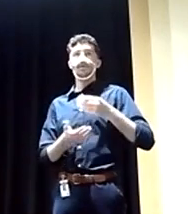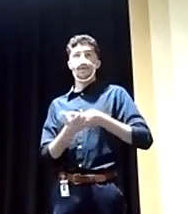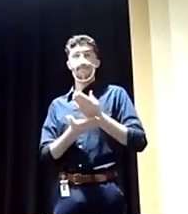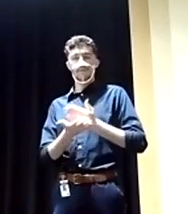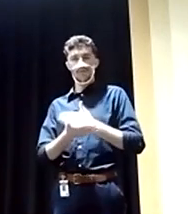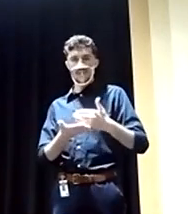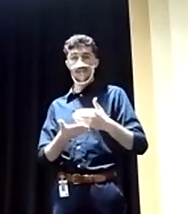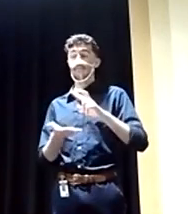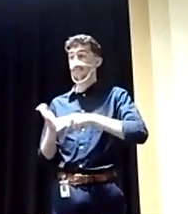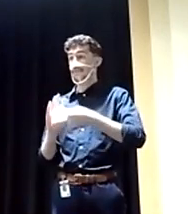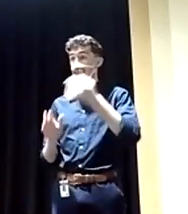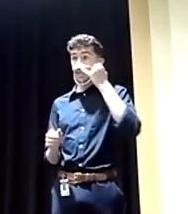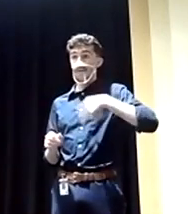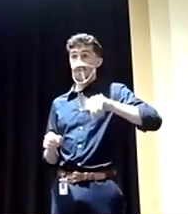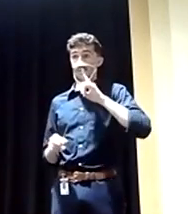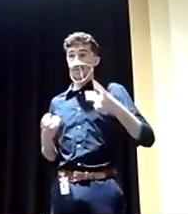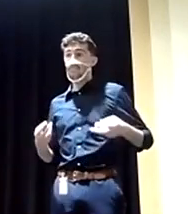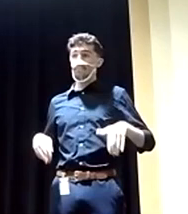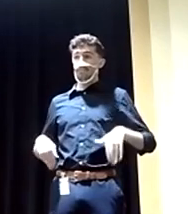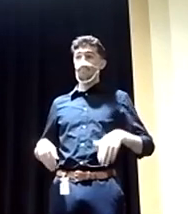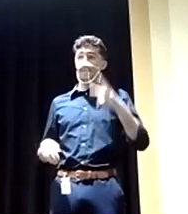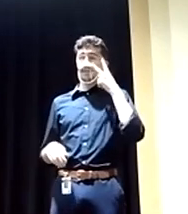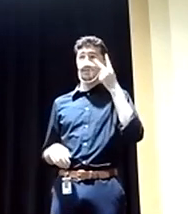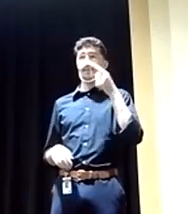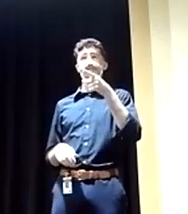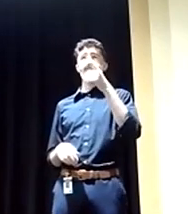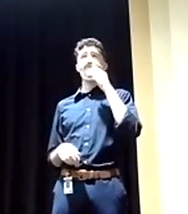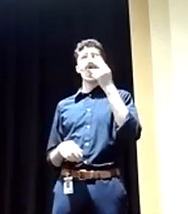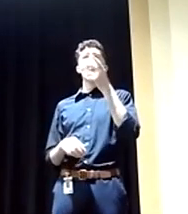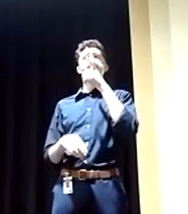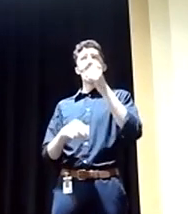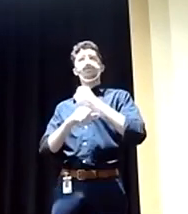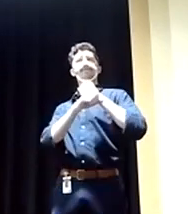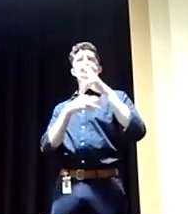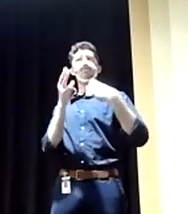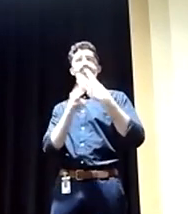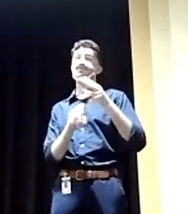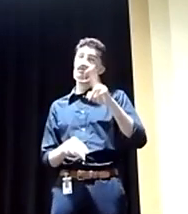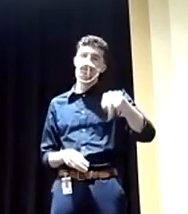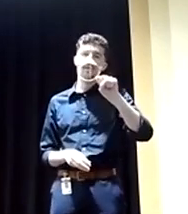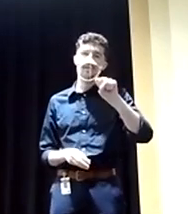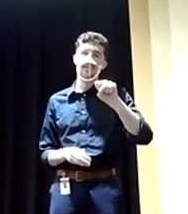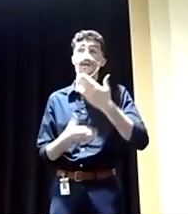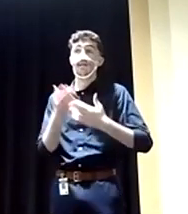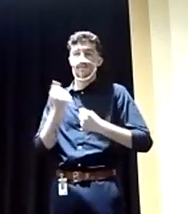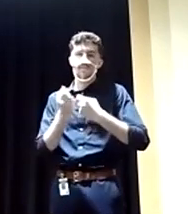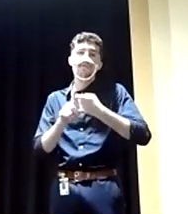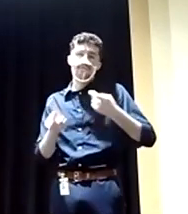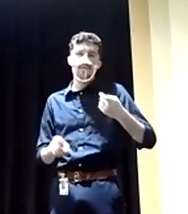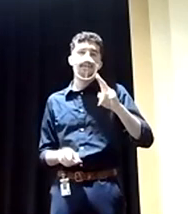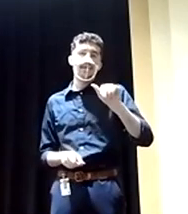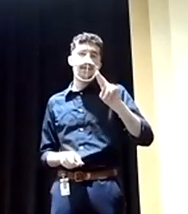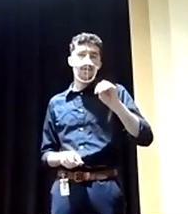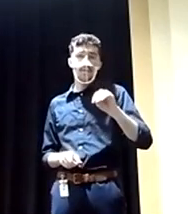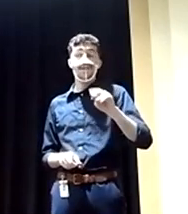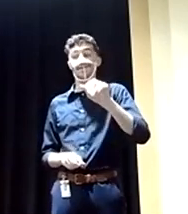when we sit back and talk about who is really protecting the world, it is really the United States, with maybe some help from NATO. NATO needs to